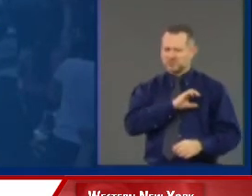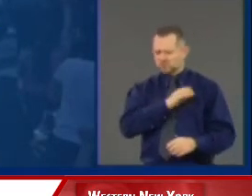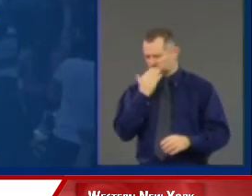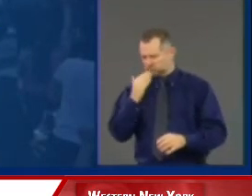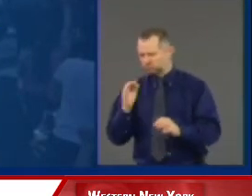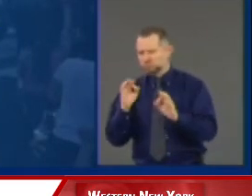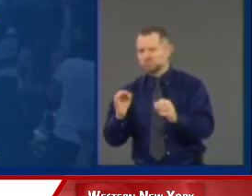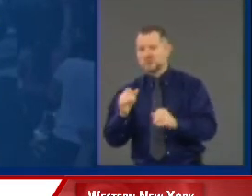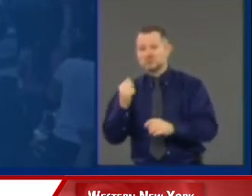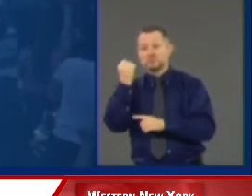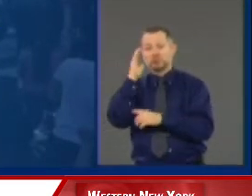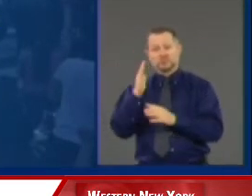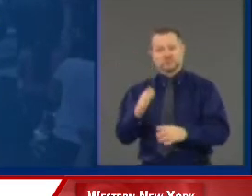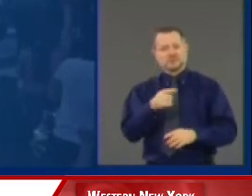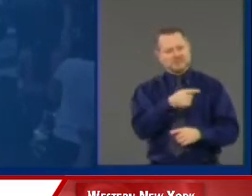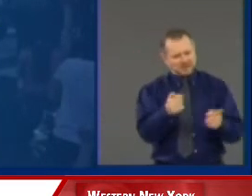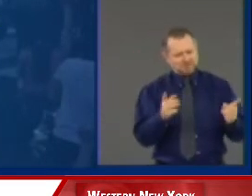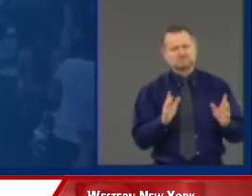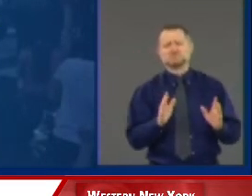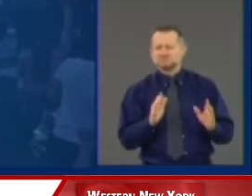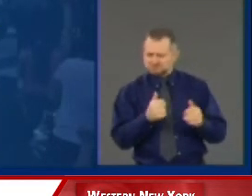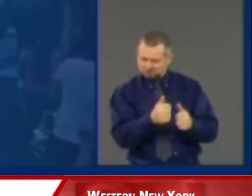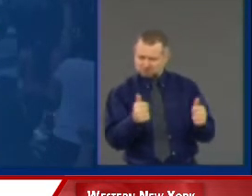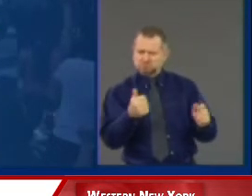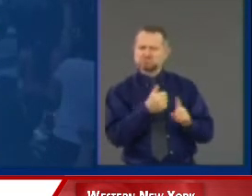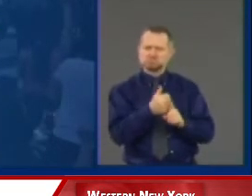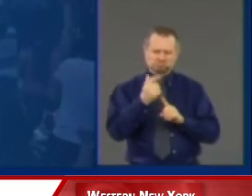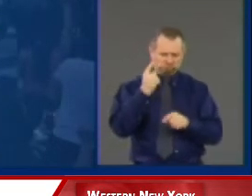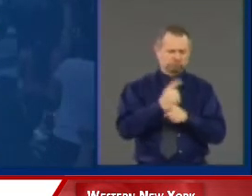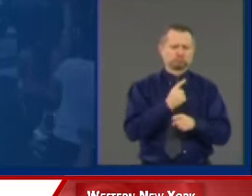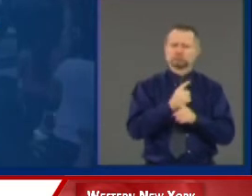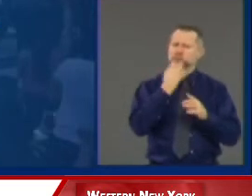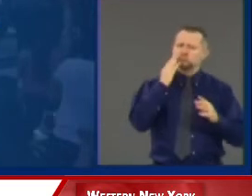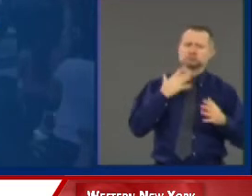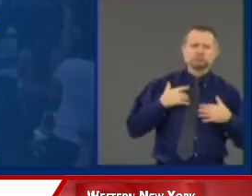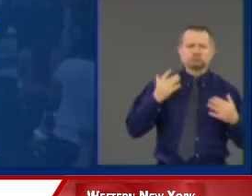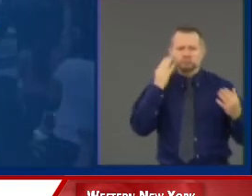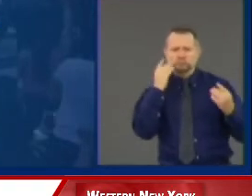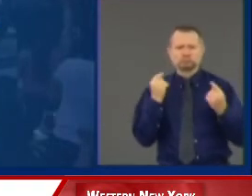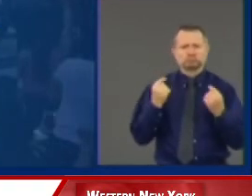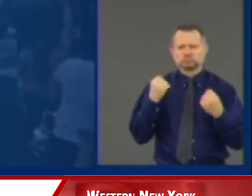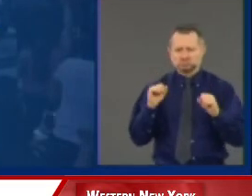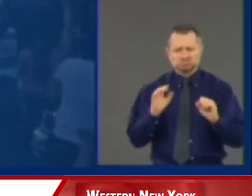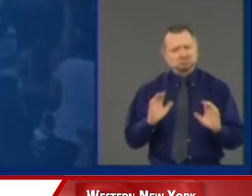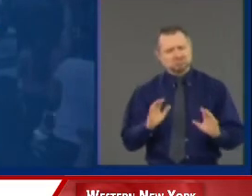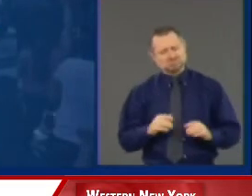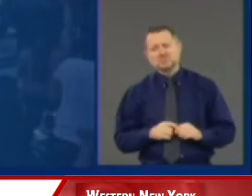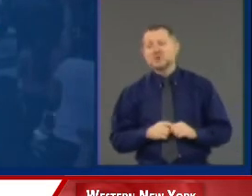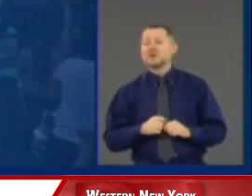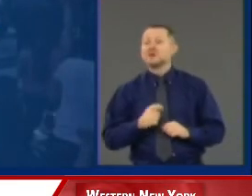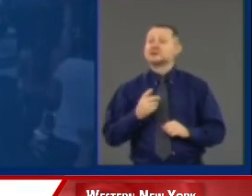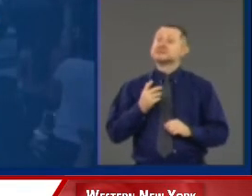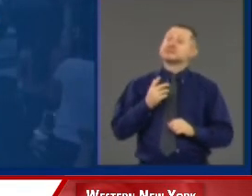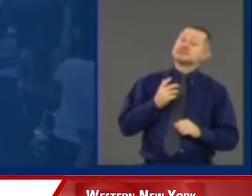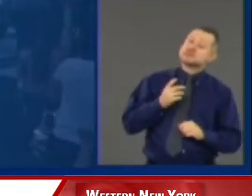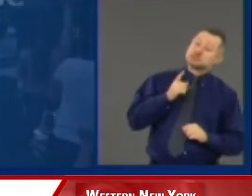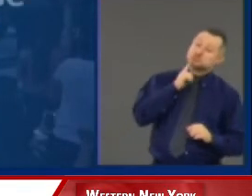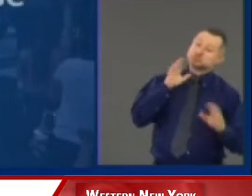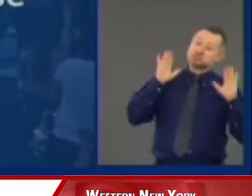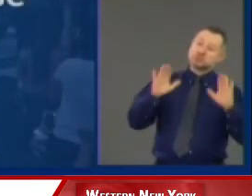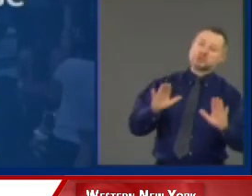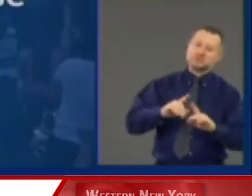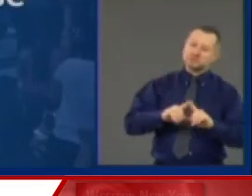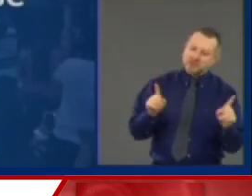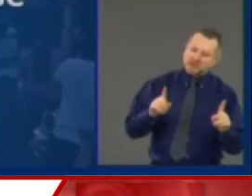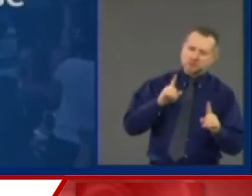protesters were responsible. And it wasn't great, but it wasn't bad